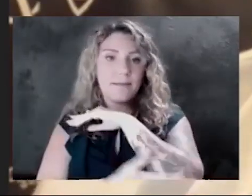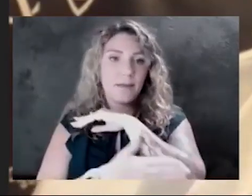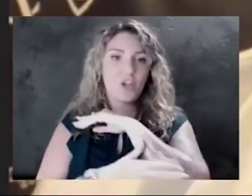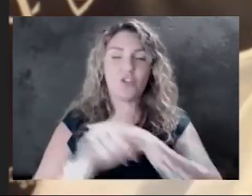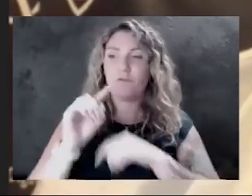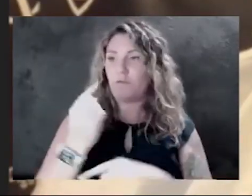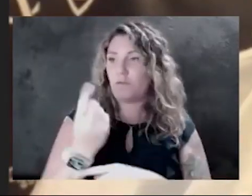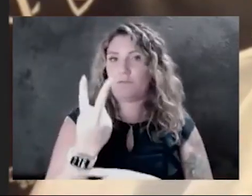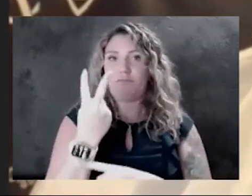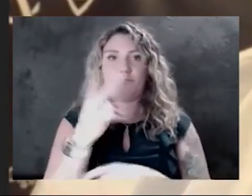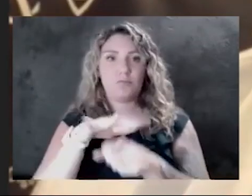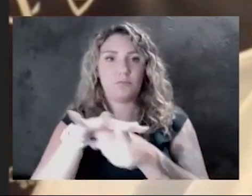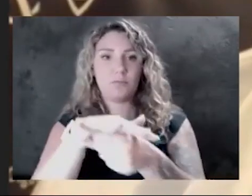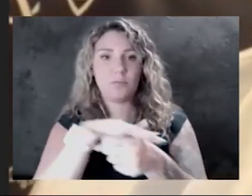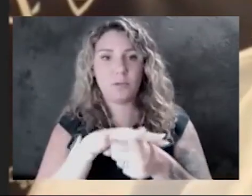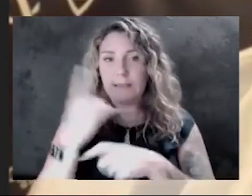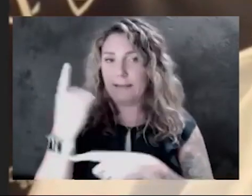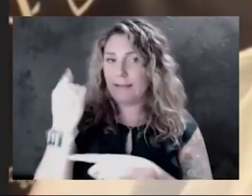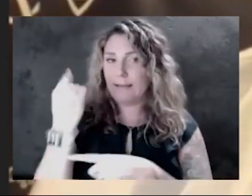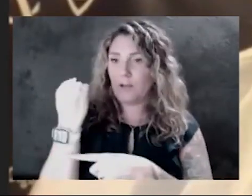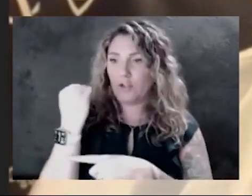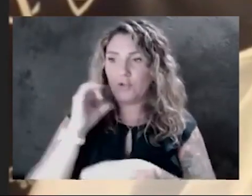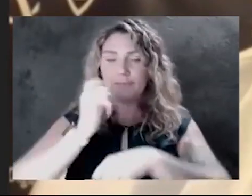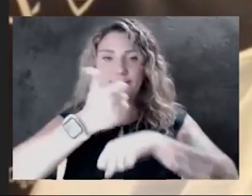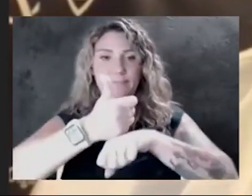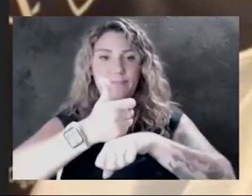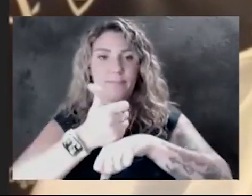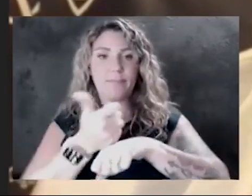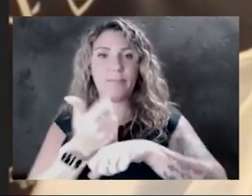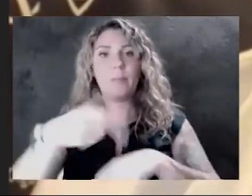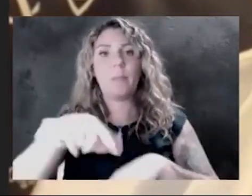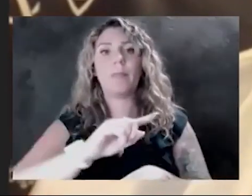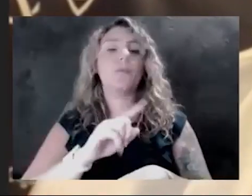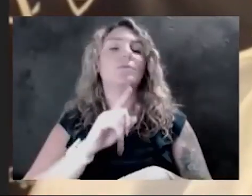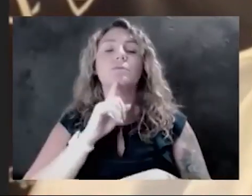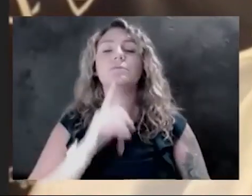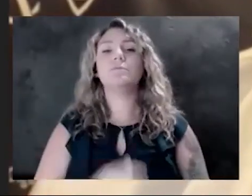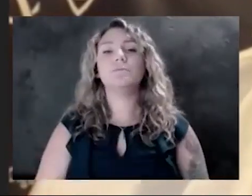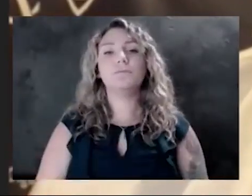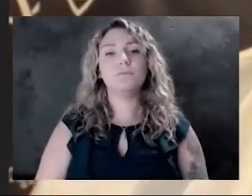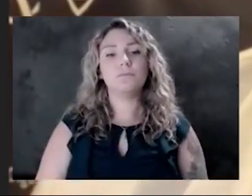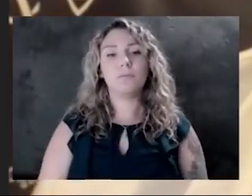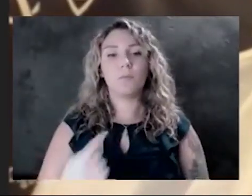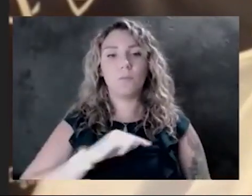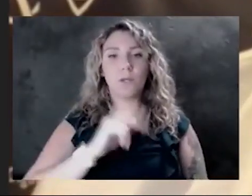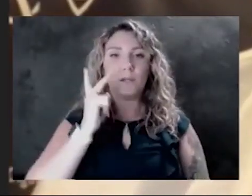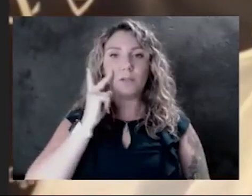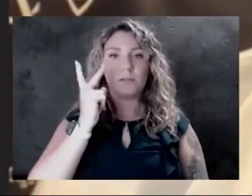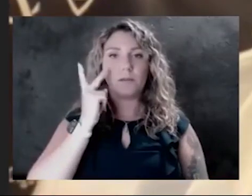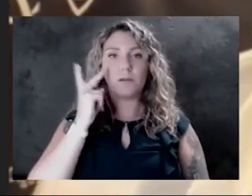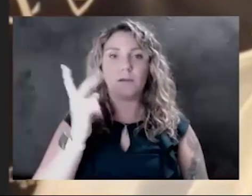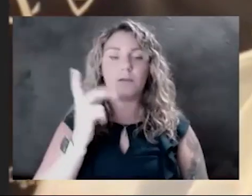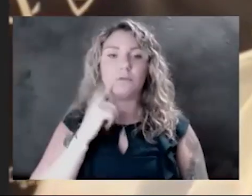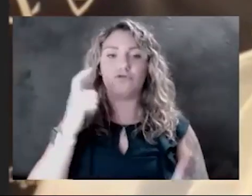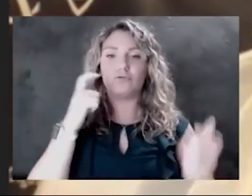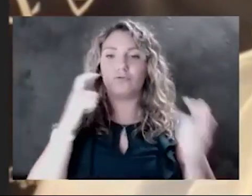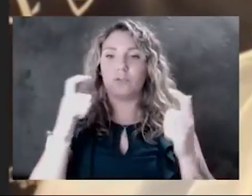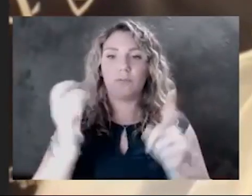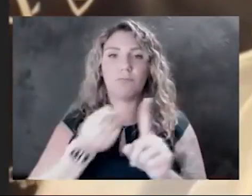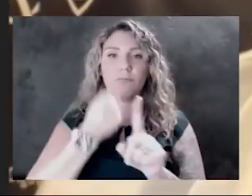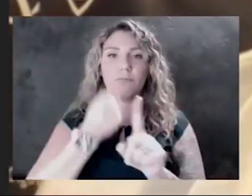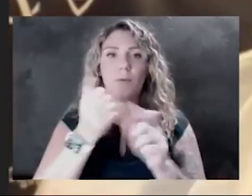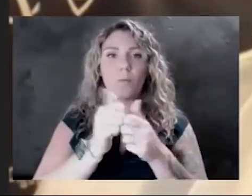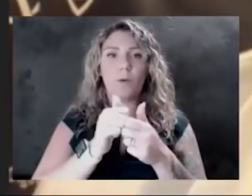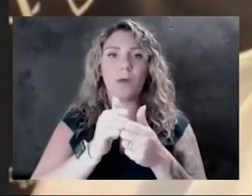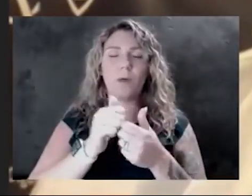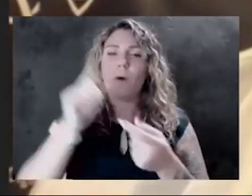last year to put those into place, we saw a substantial impact on reductions of